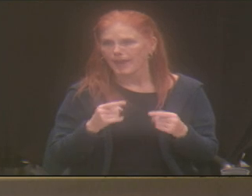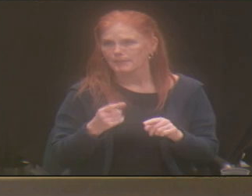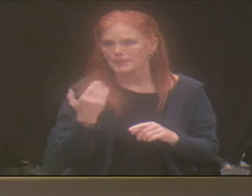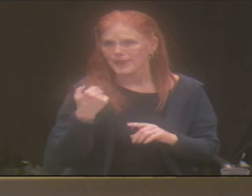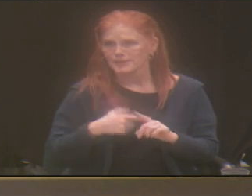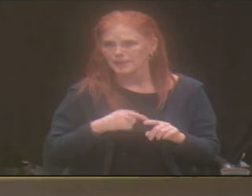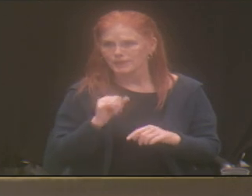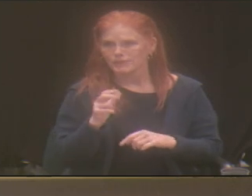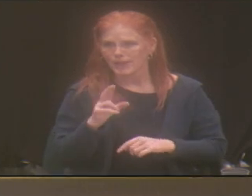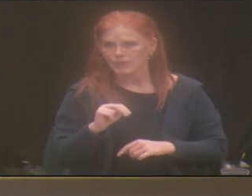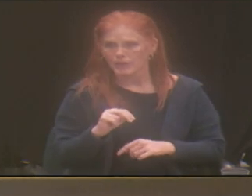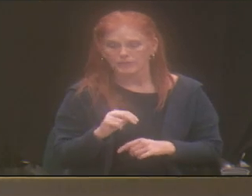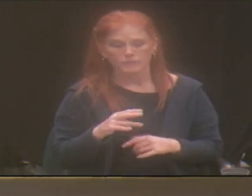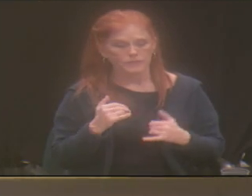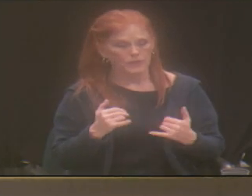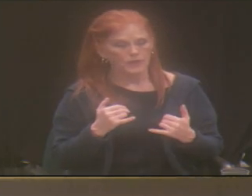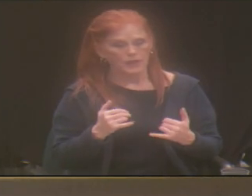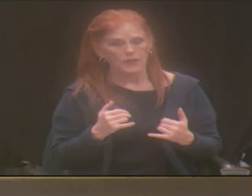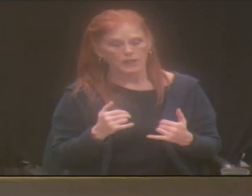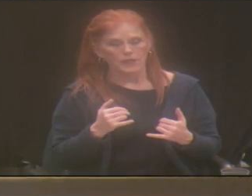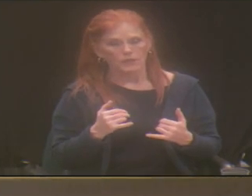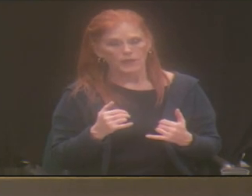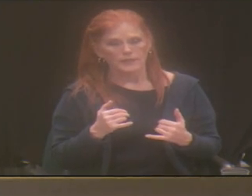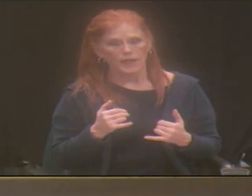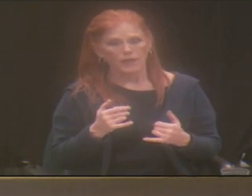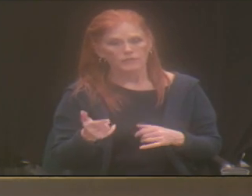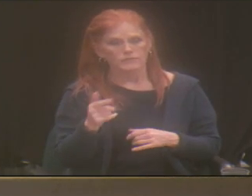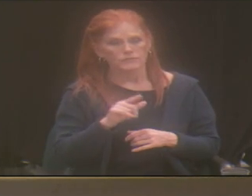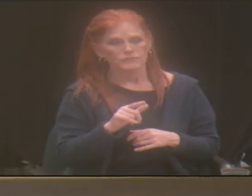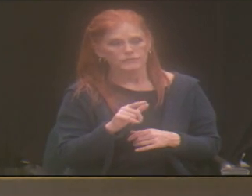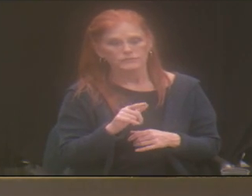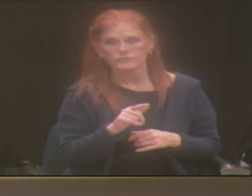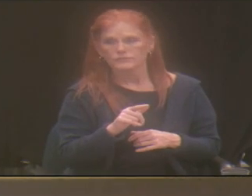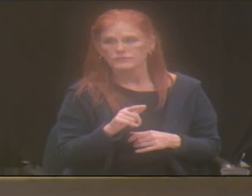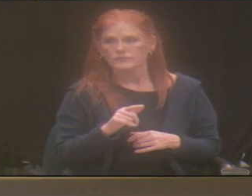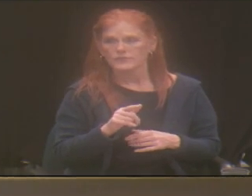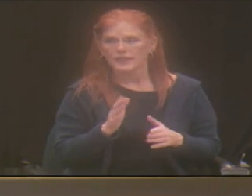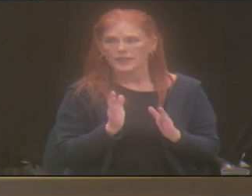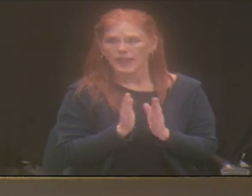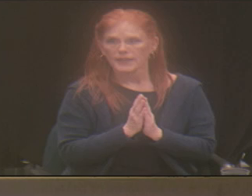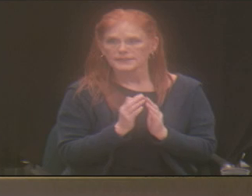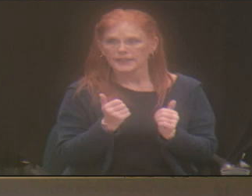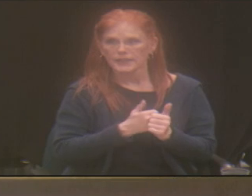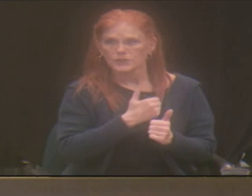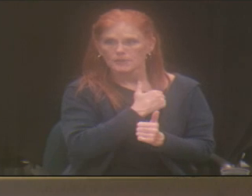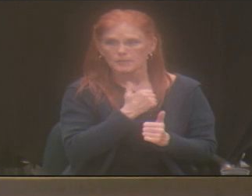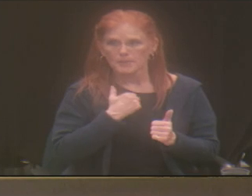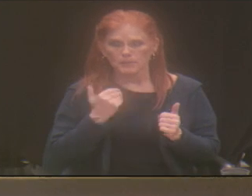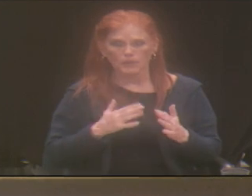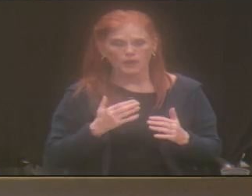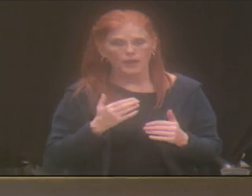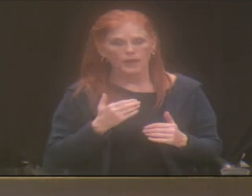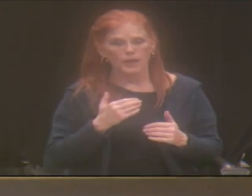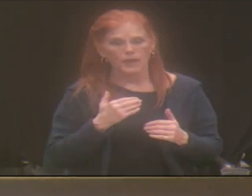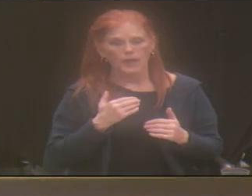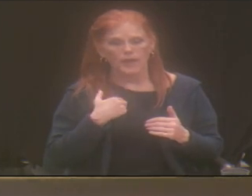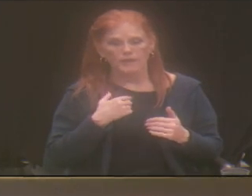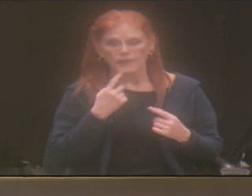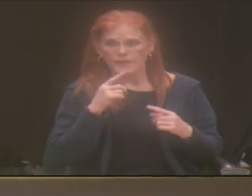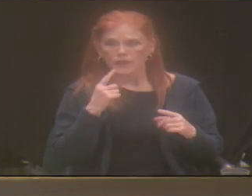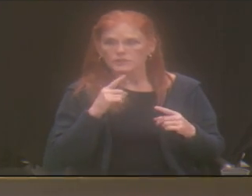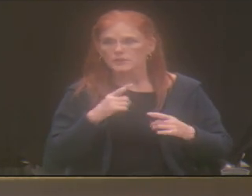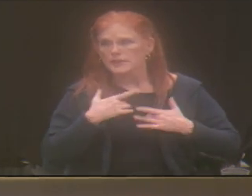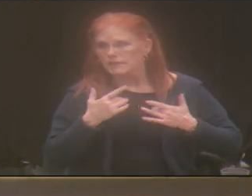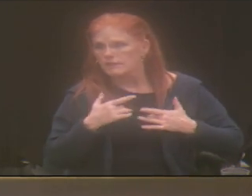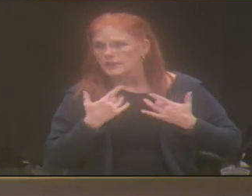At this point, I would toss it over to my right and see if any of the members have upcoming